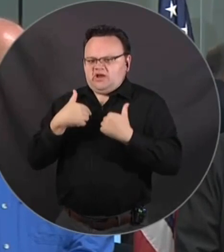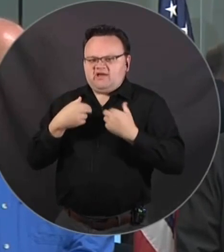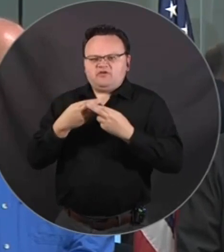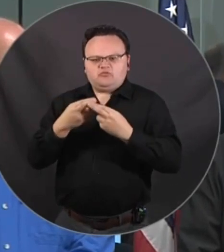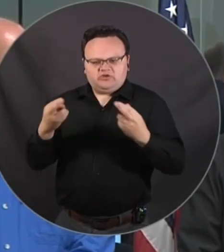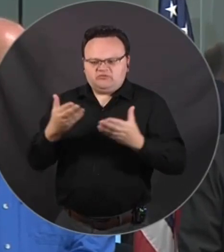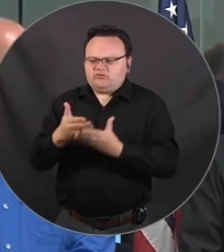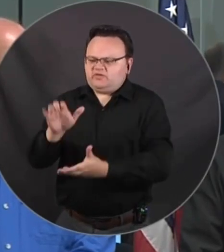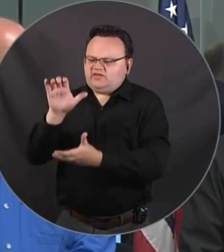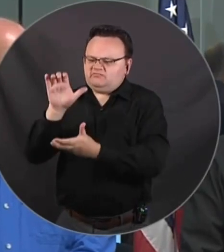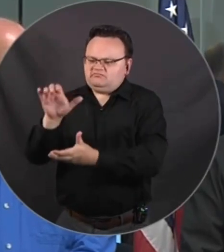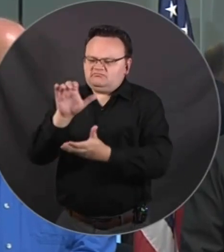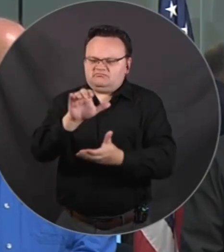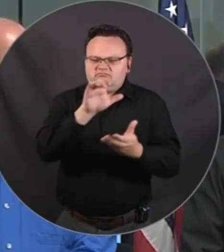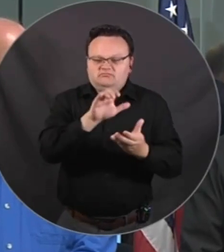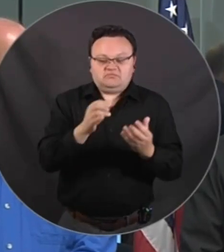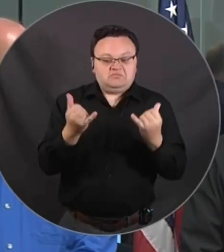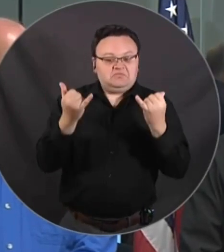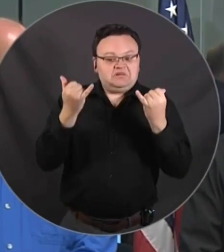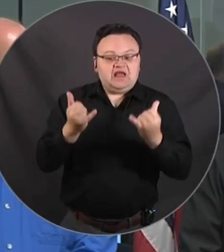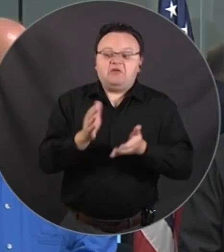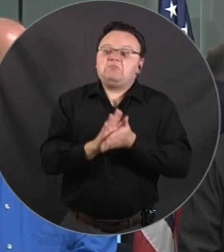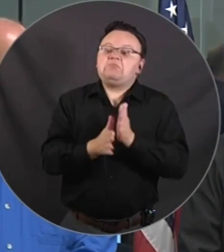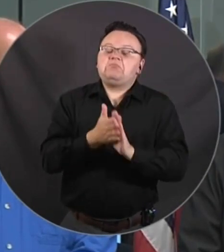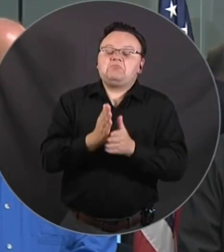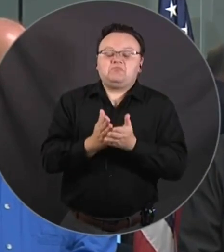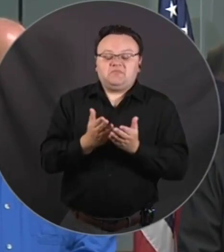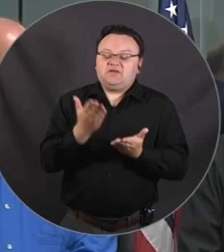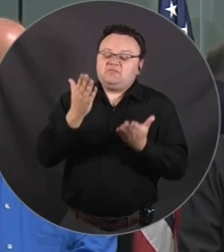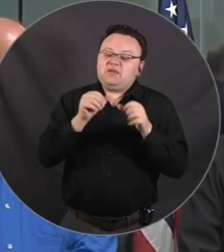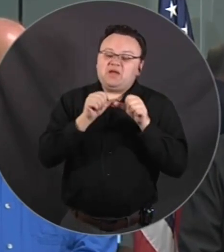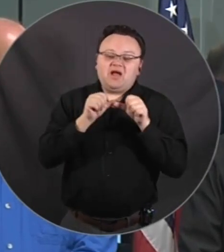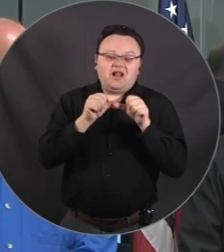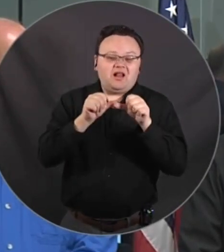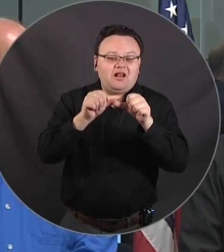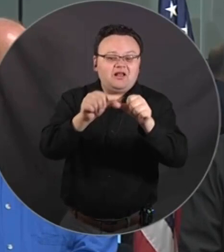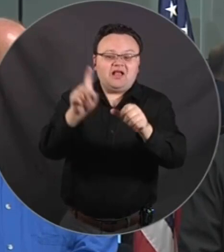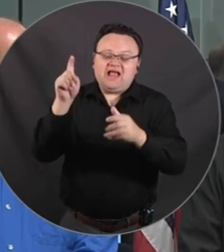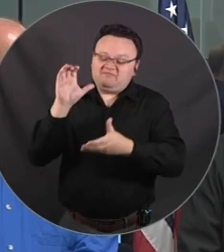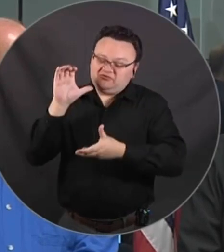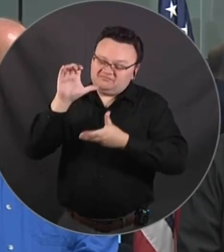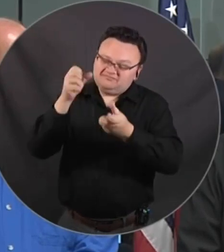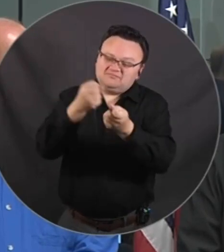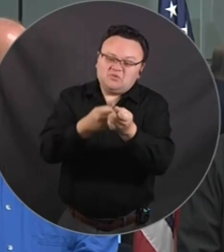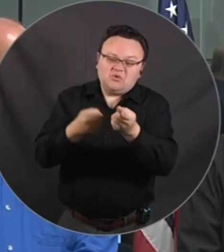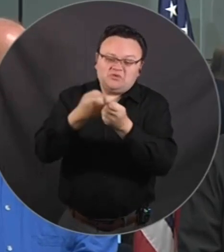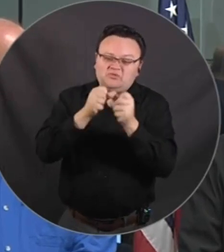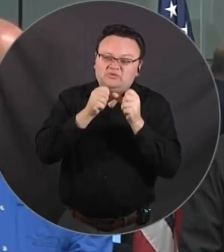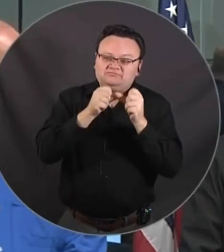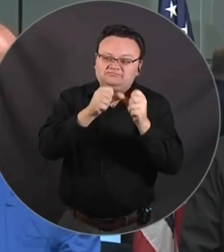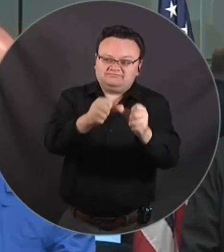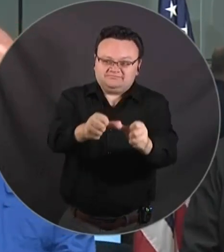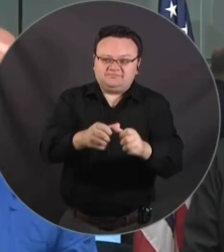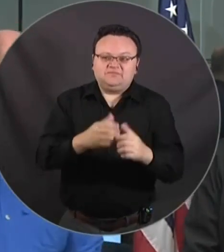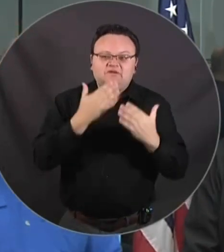recovery efforts that may be needed in these communities that were impacted by Hurricane Edelia. Thank you.